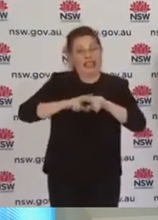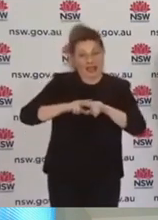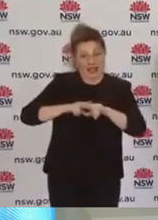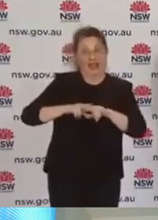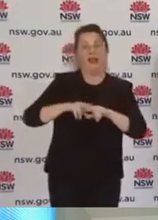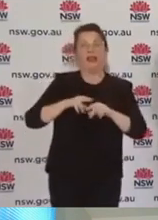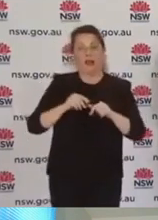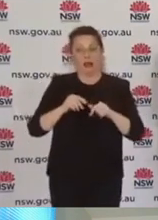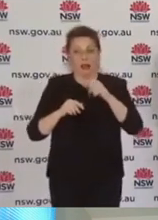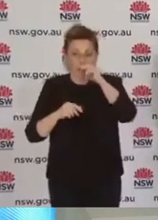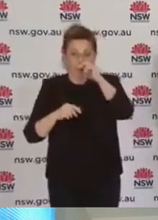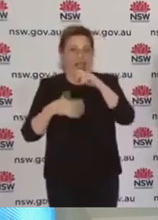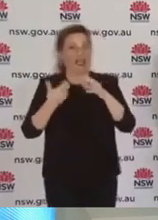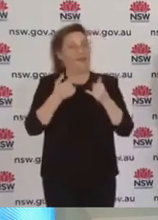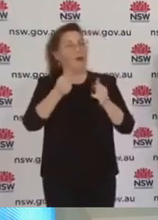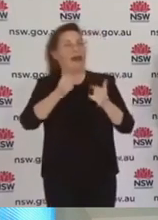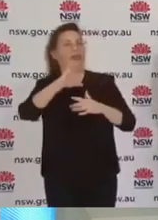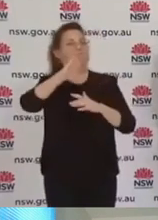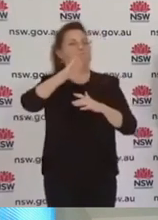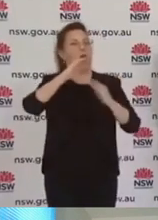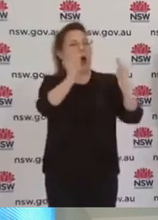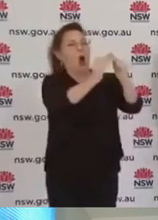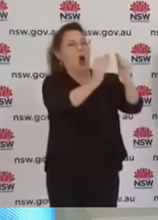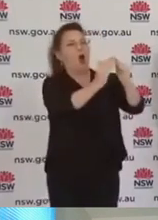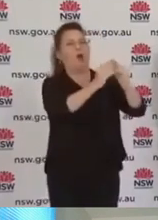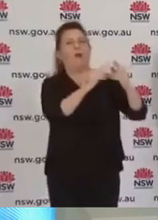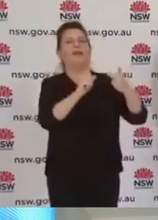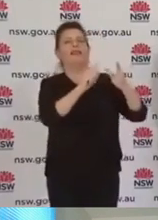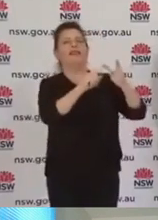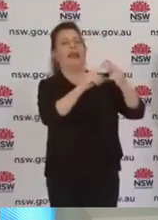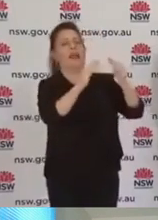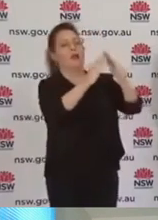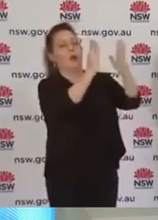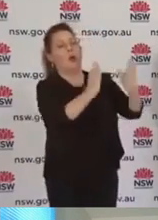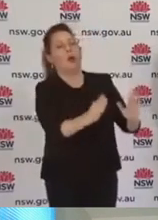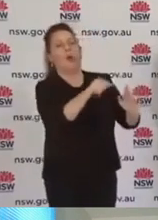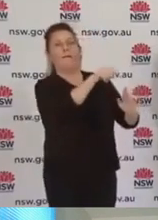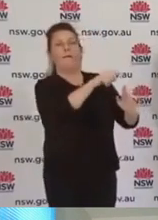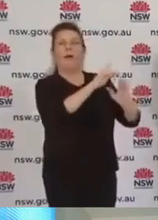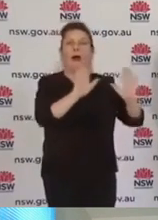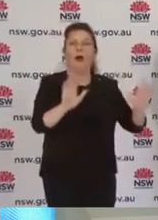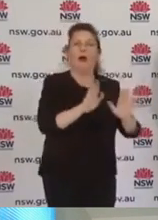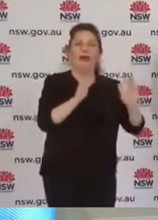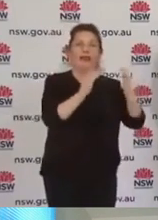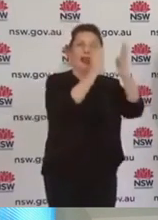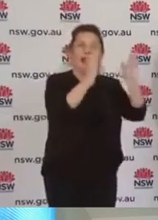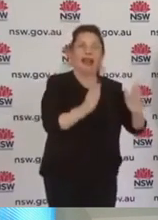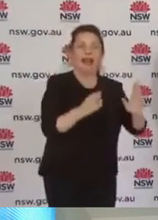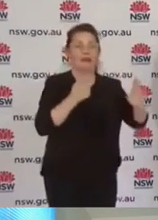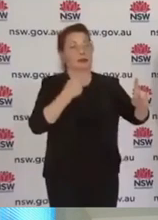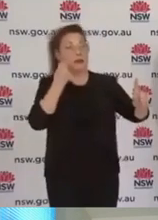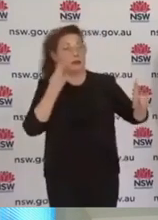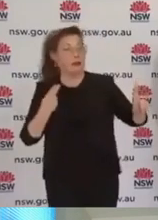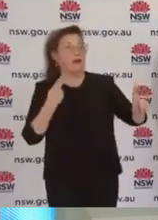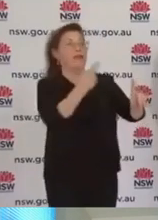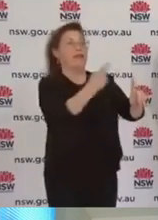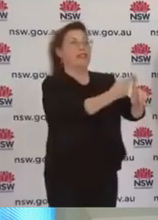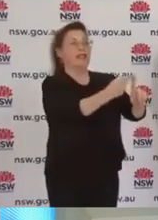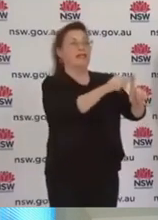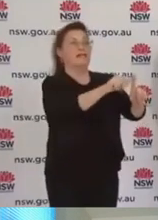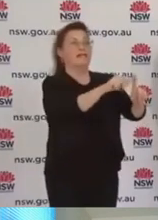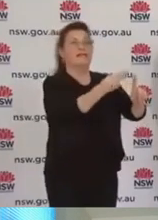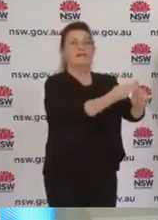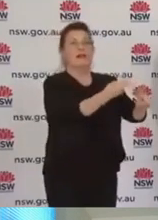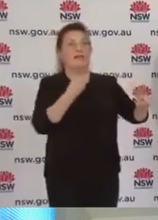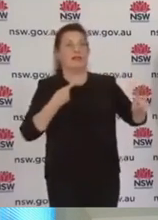estate. You will need a permit. The permit system will be effective from next Saturday, but obviously between now and then, police can stop you and seek evidence for what you're